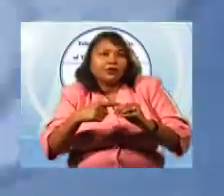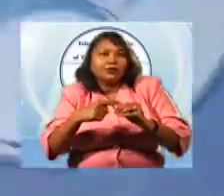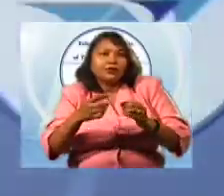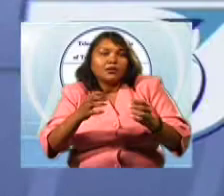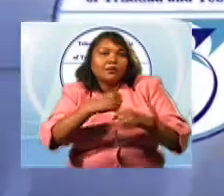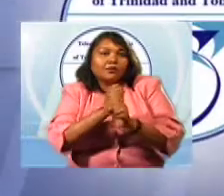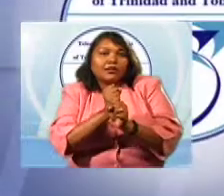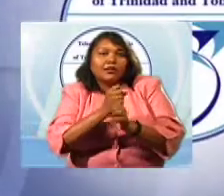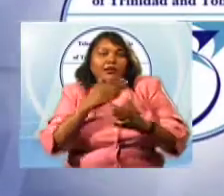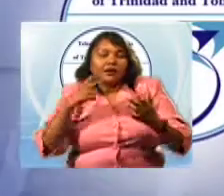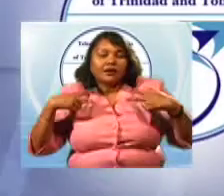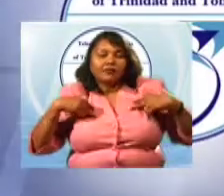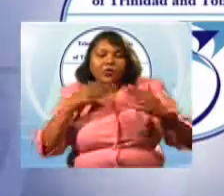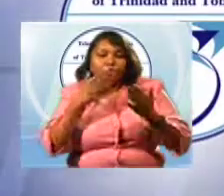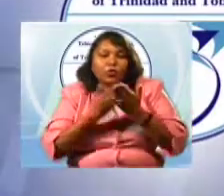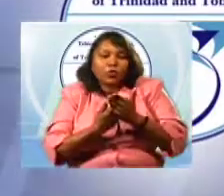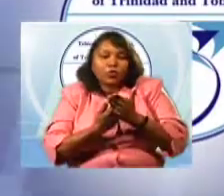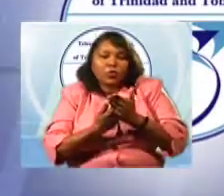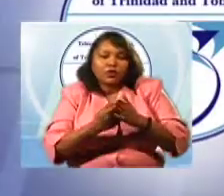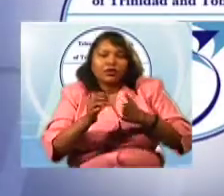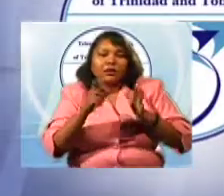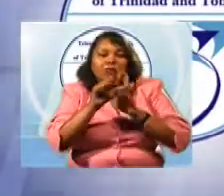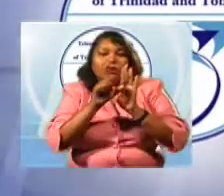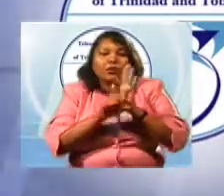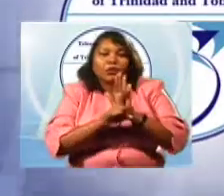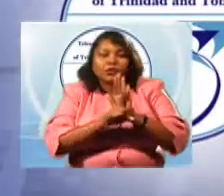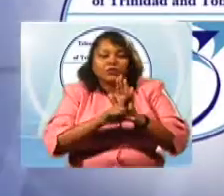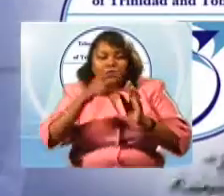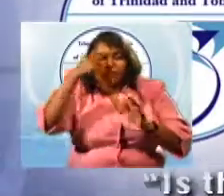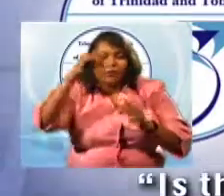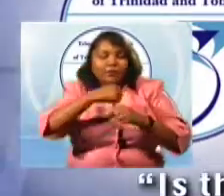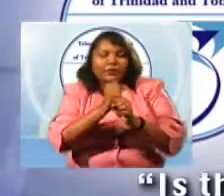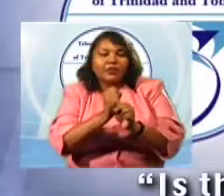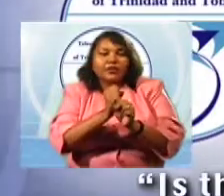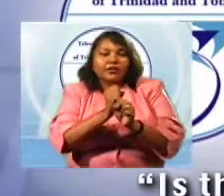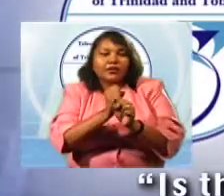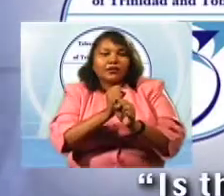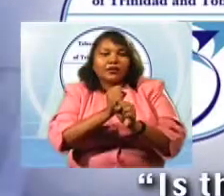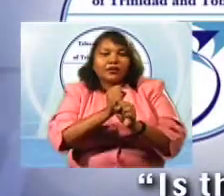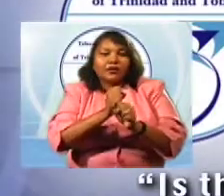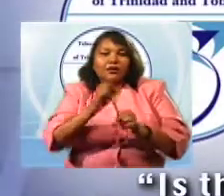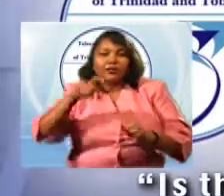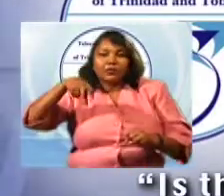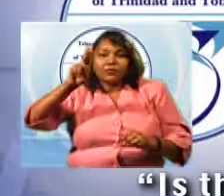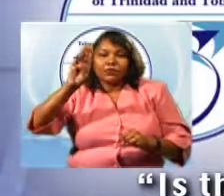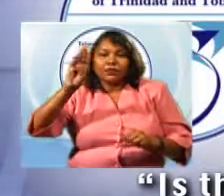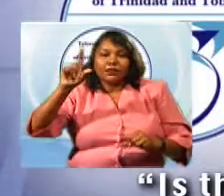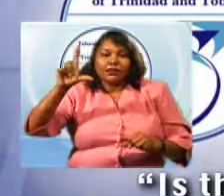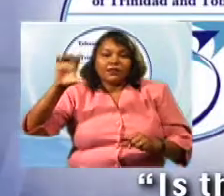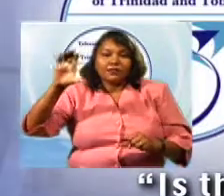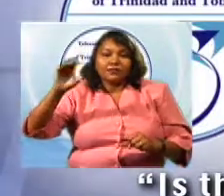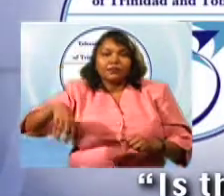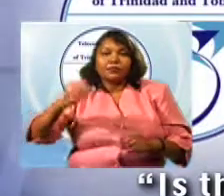characteristics, concerns and guidelines relevant to the establishment of a local public broadcasting service.